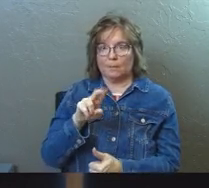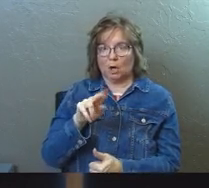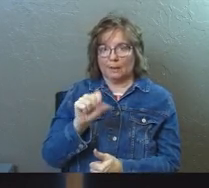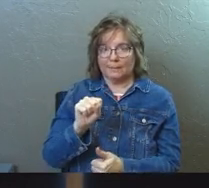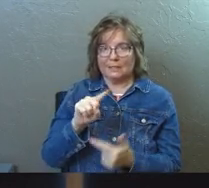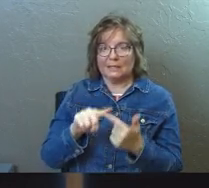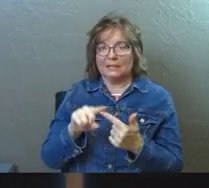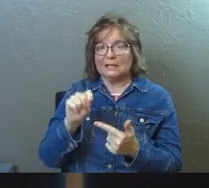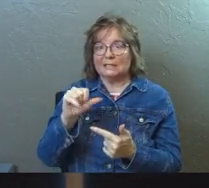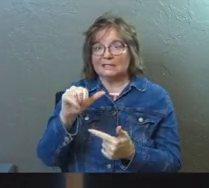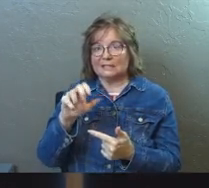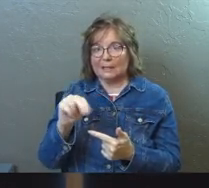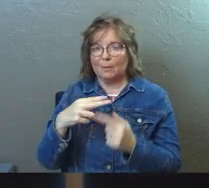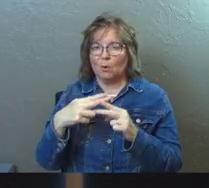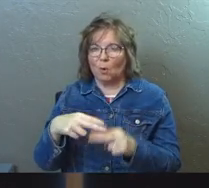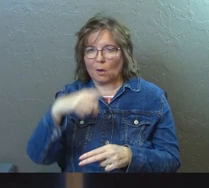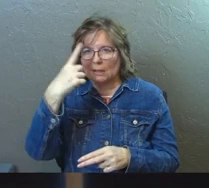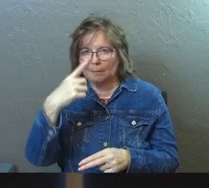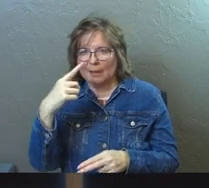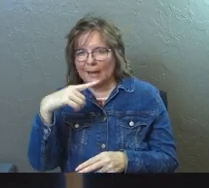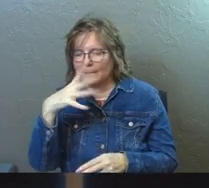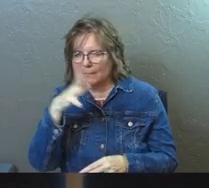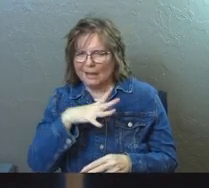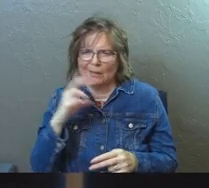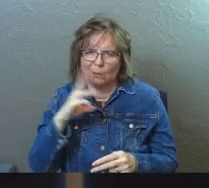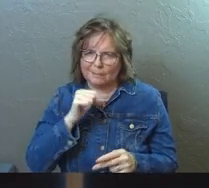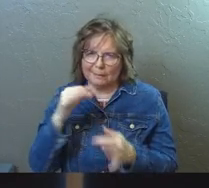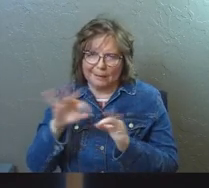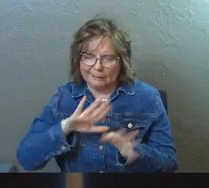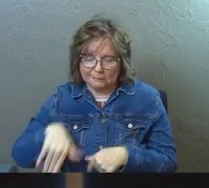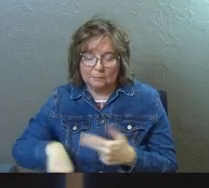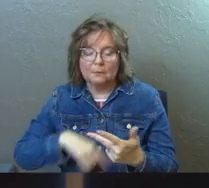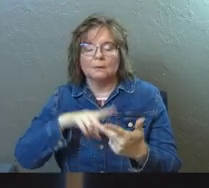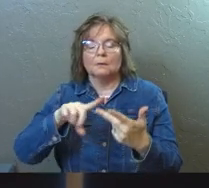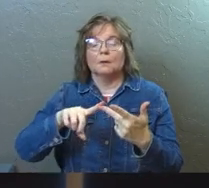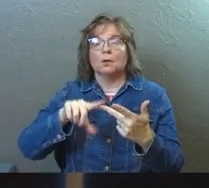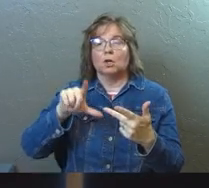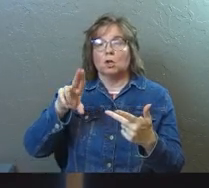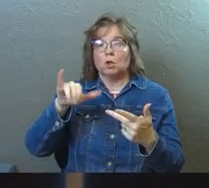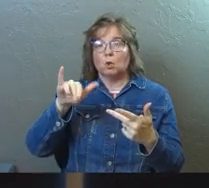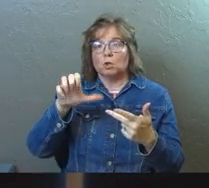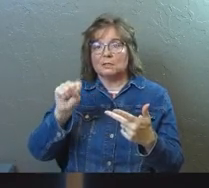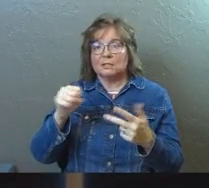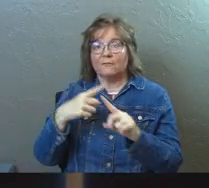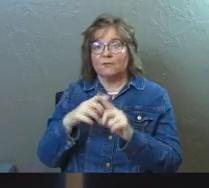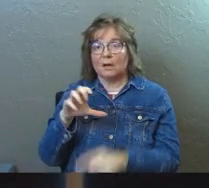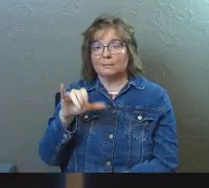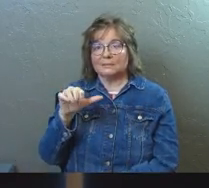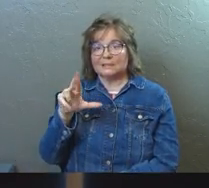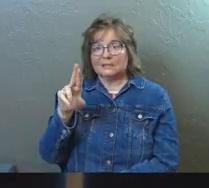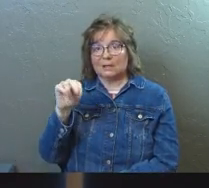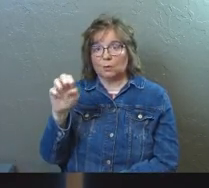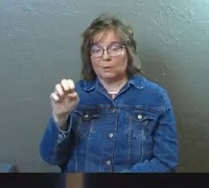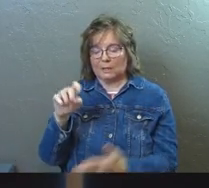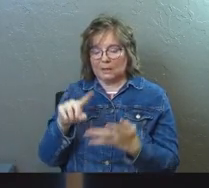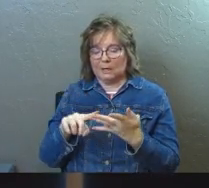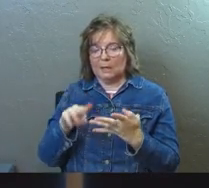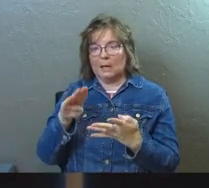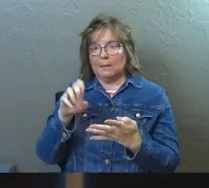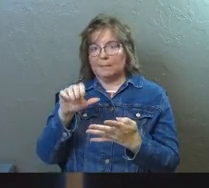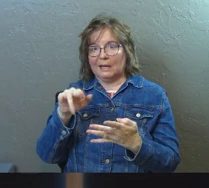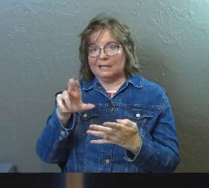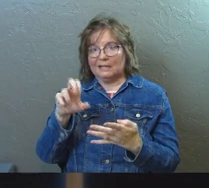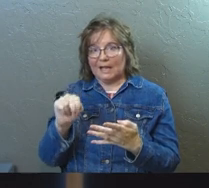Simeon called the black man, that's weird, I'm not going to explain it, I'm just moving on, Lucius from Cyrene, Manan, the childhood